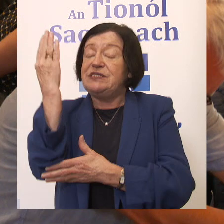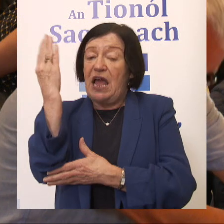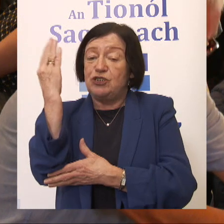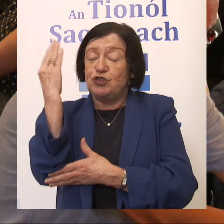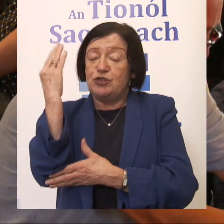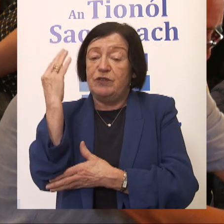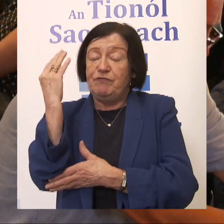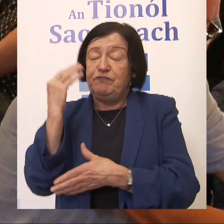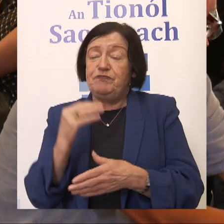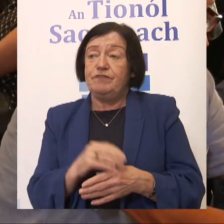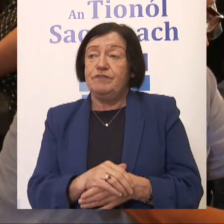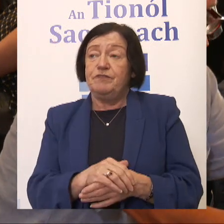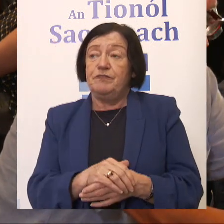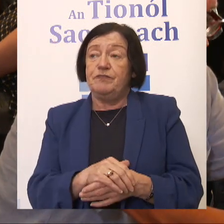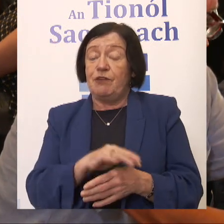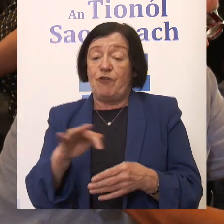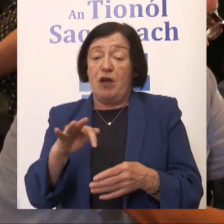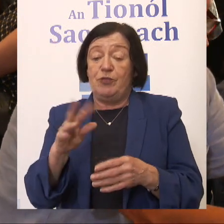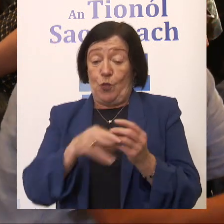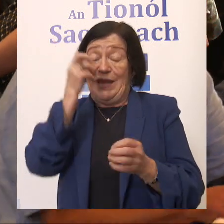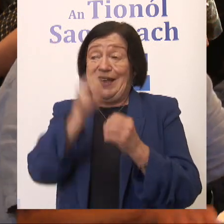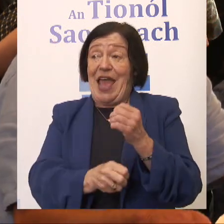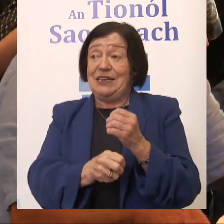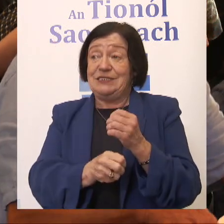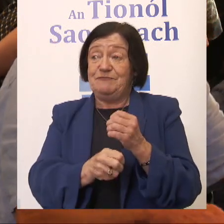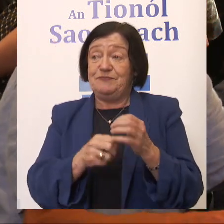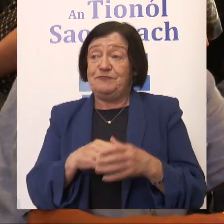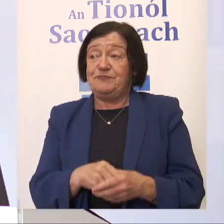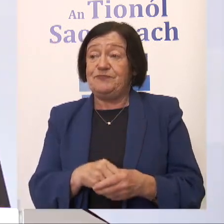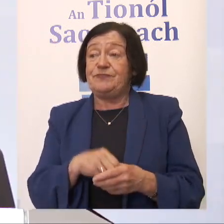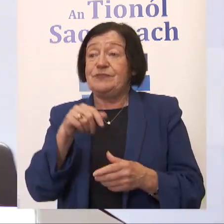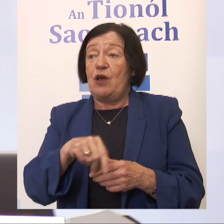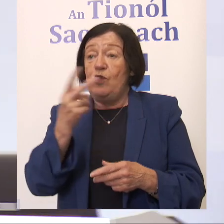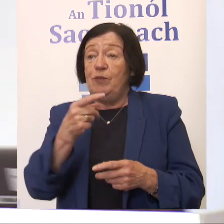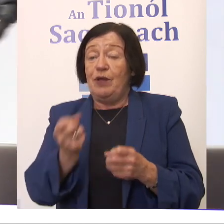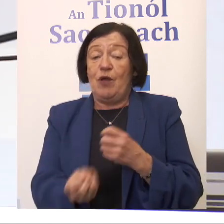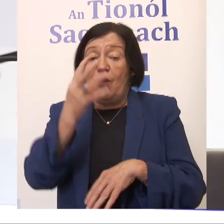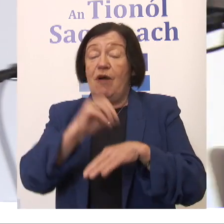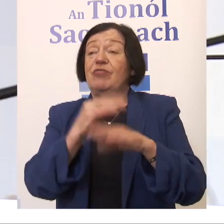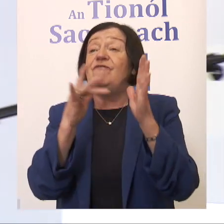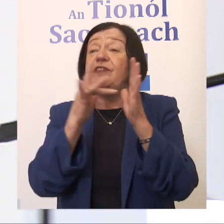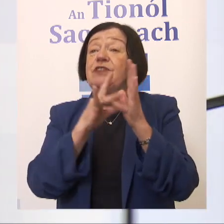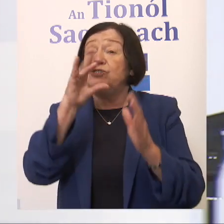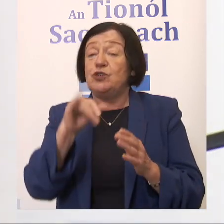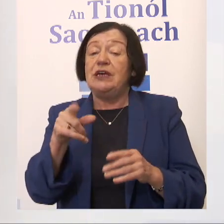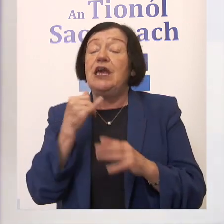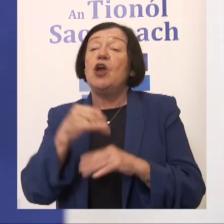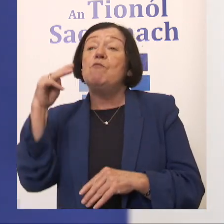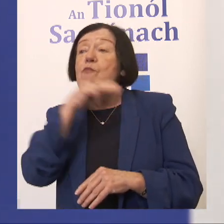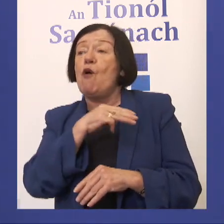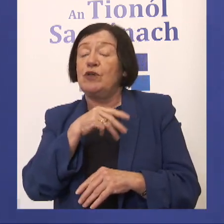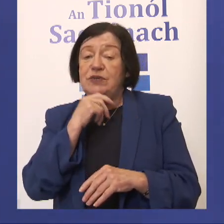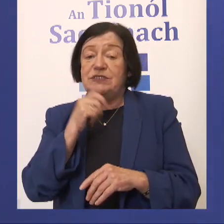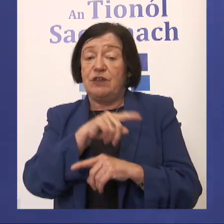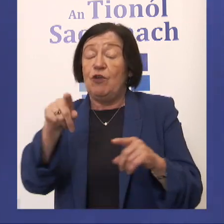the weekend session. And again, that will be uploaded on the 15th of July. It is important for me to also